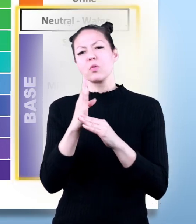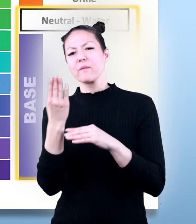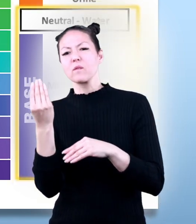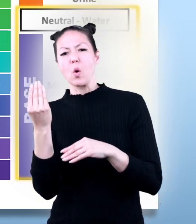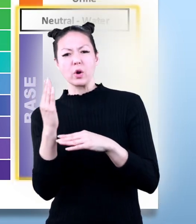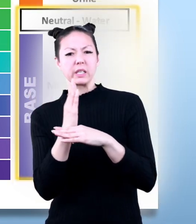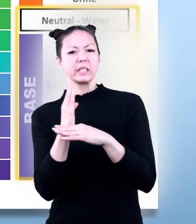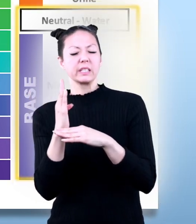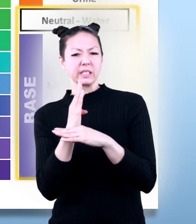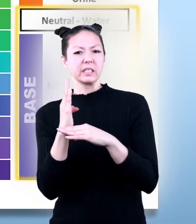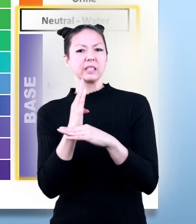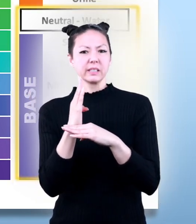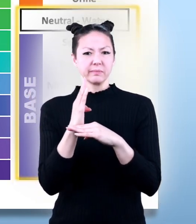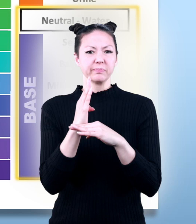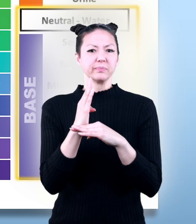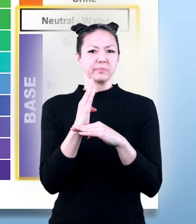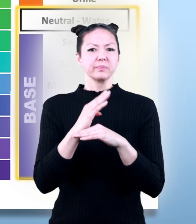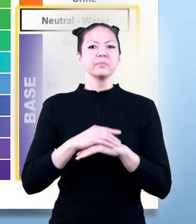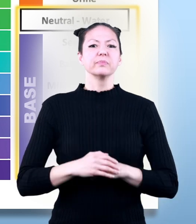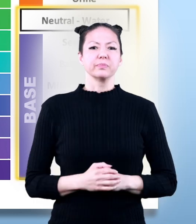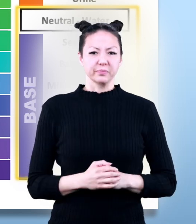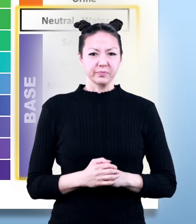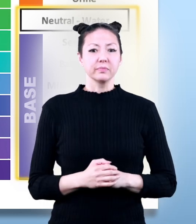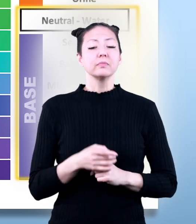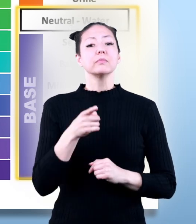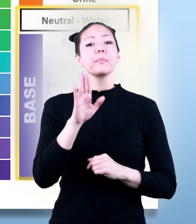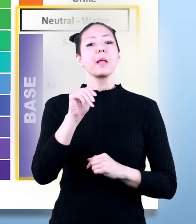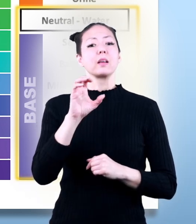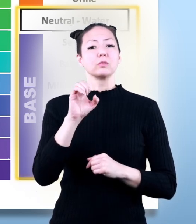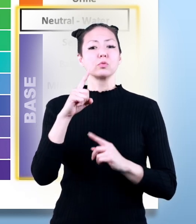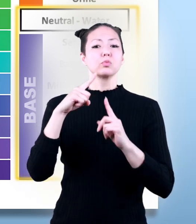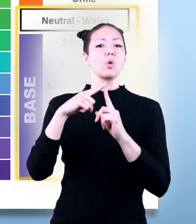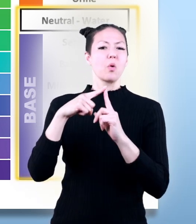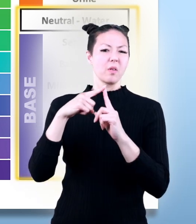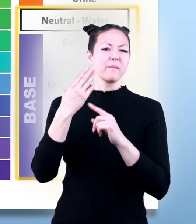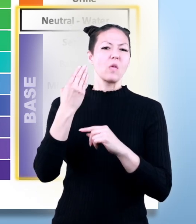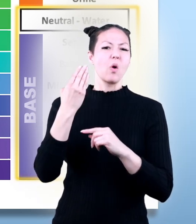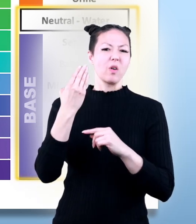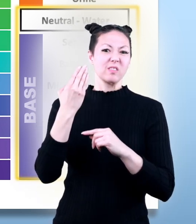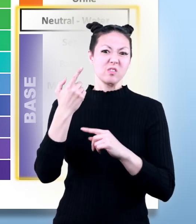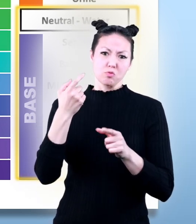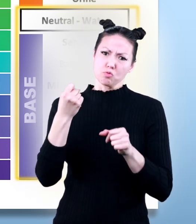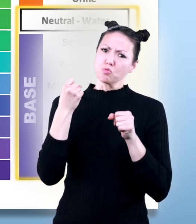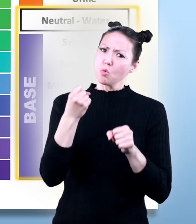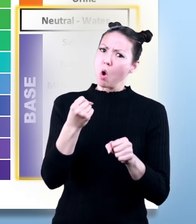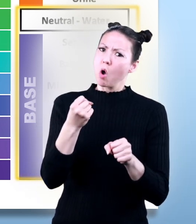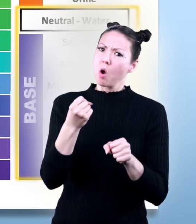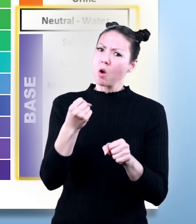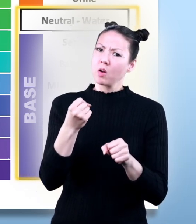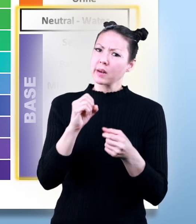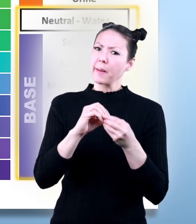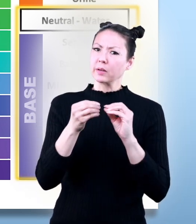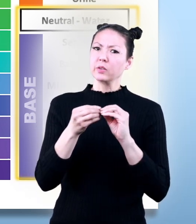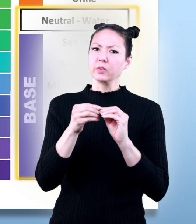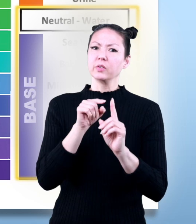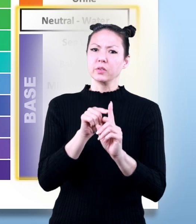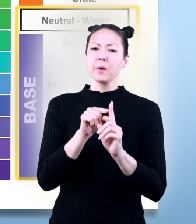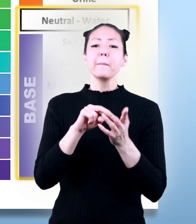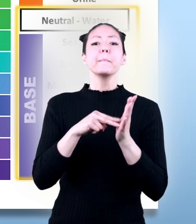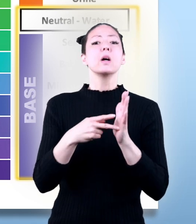between 7 and 14 bases with a score of 14 are the strongest